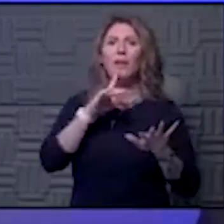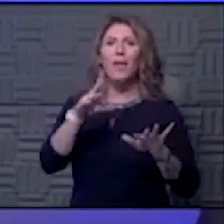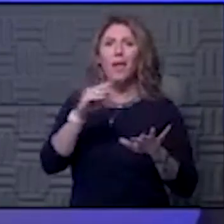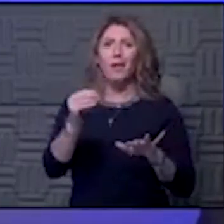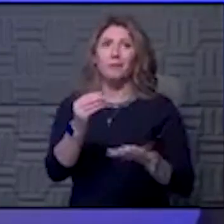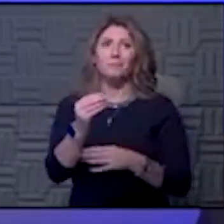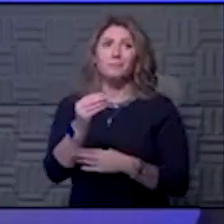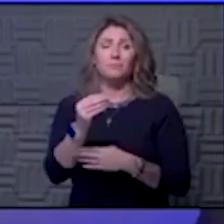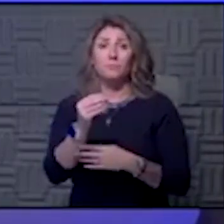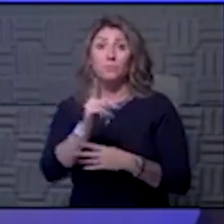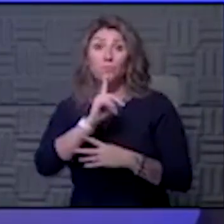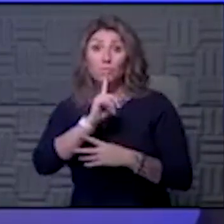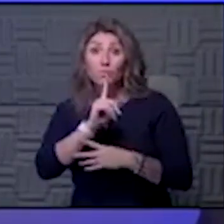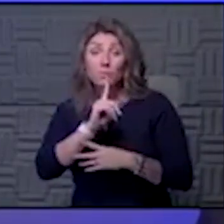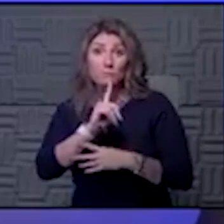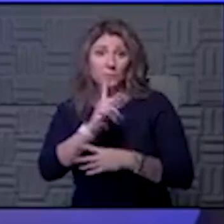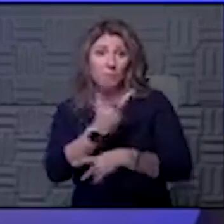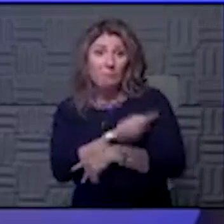vaccine.